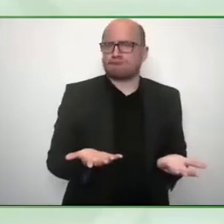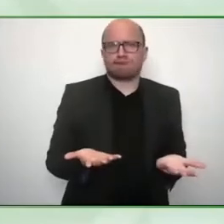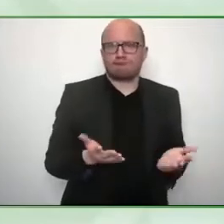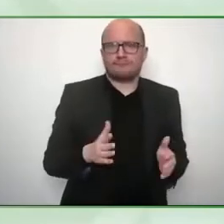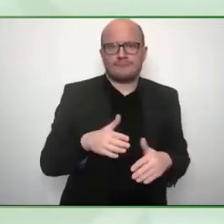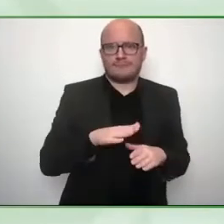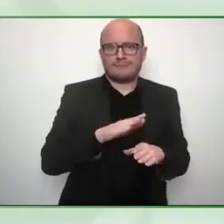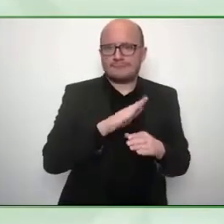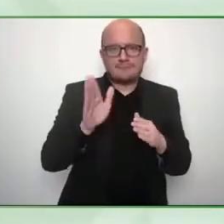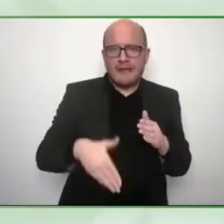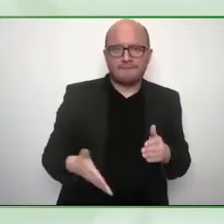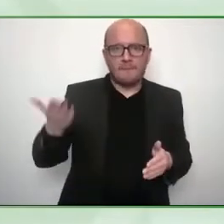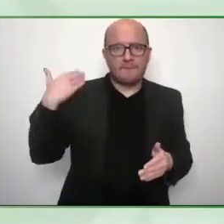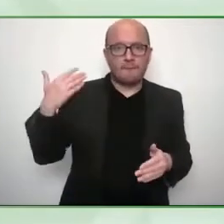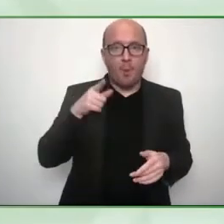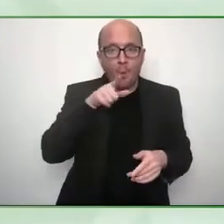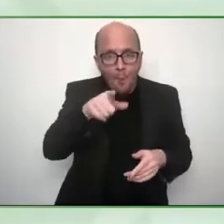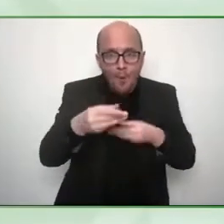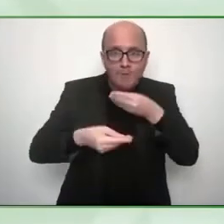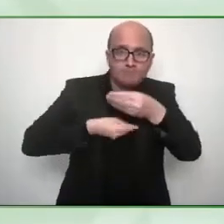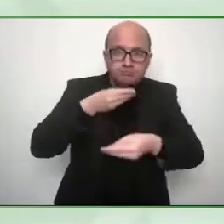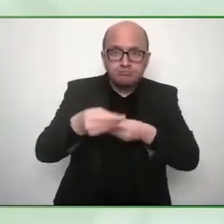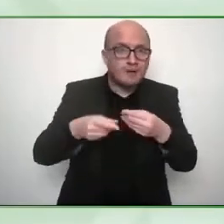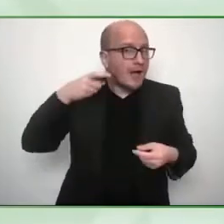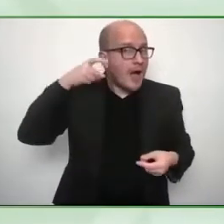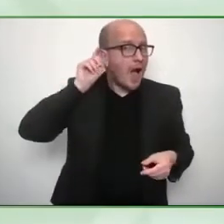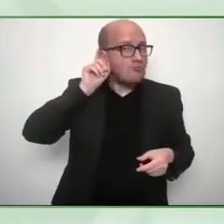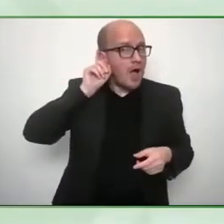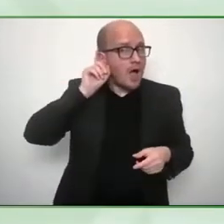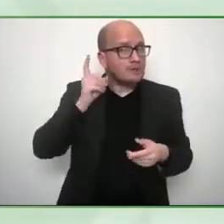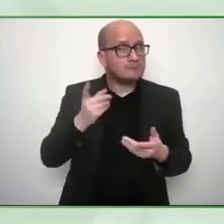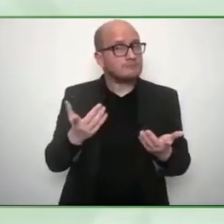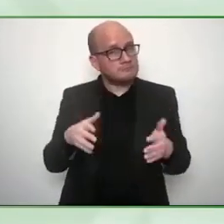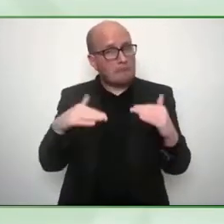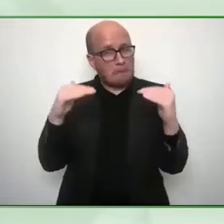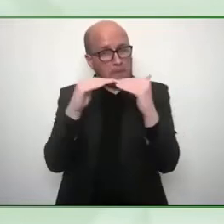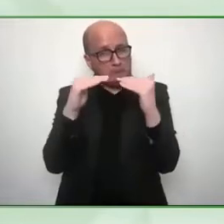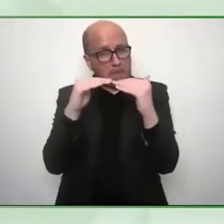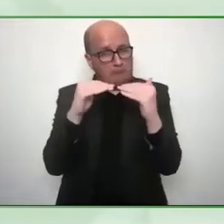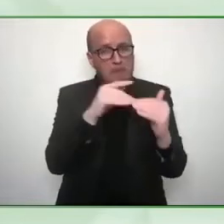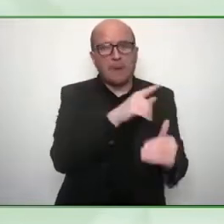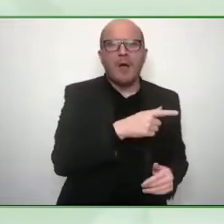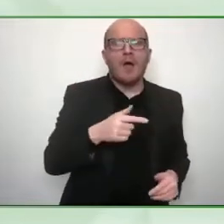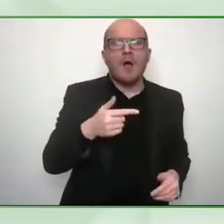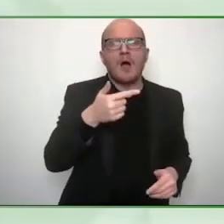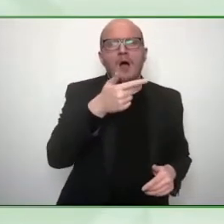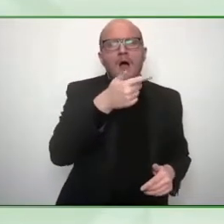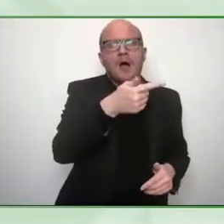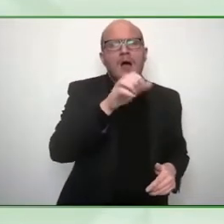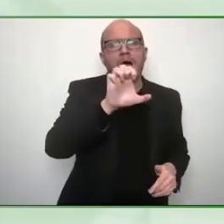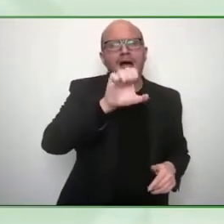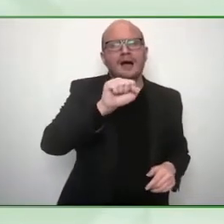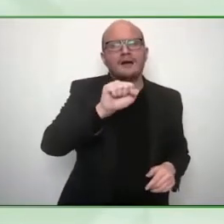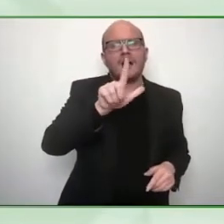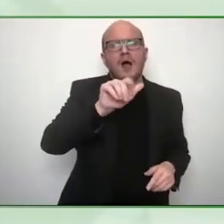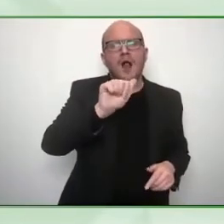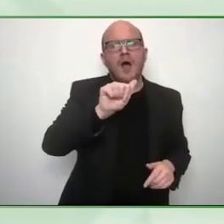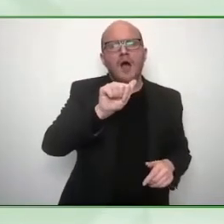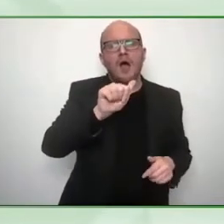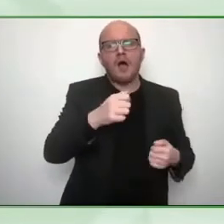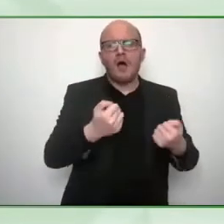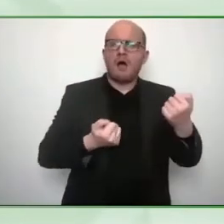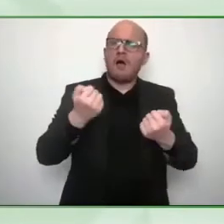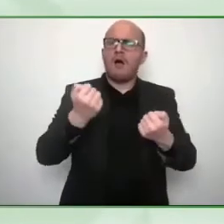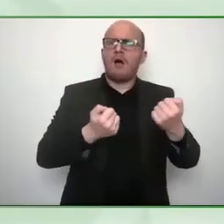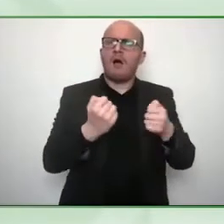in the automotive world it's like it used to be impossible to think that you wouldn't have a garage with the car that you could get in before you buy it and they proved that everyone's just buying them